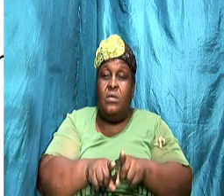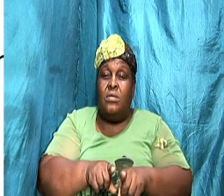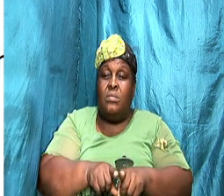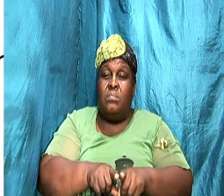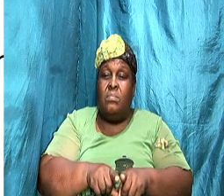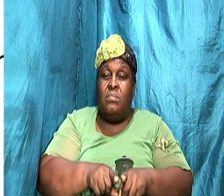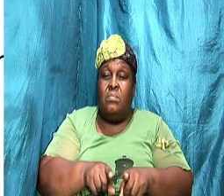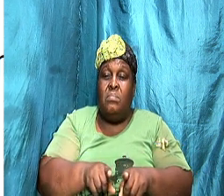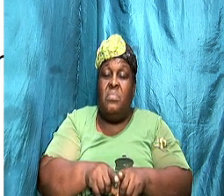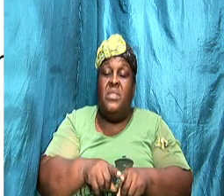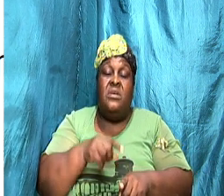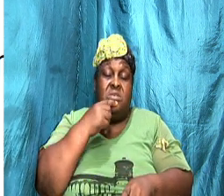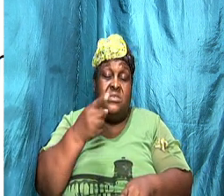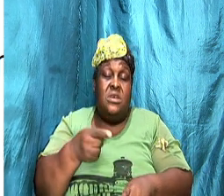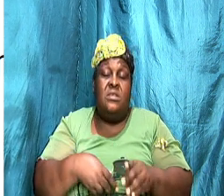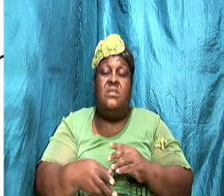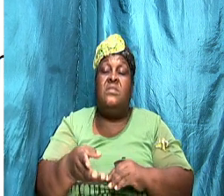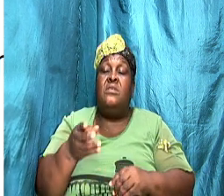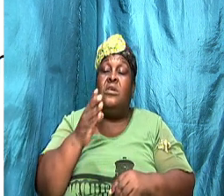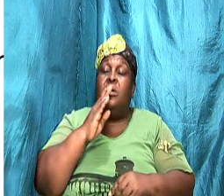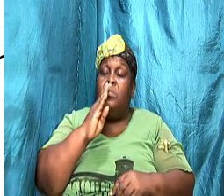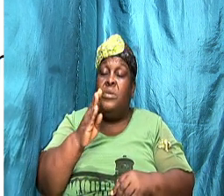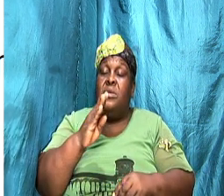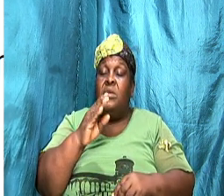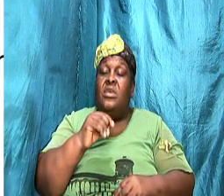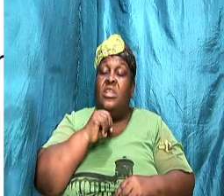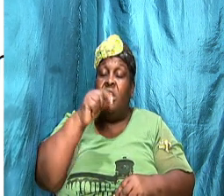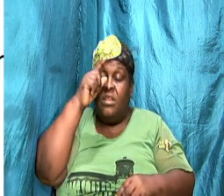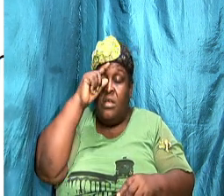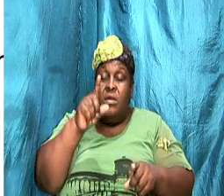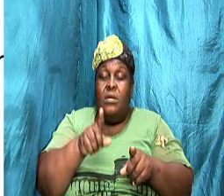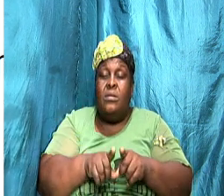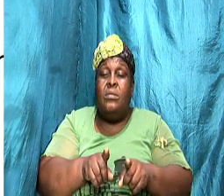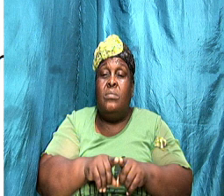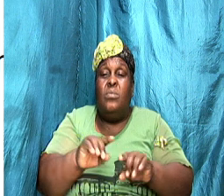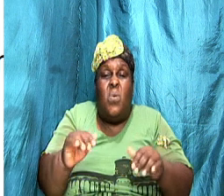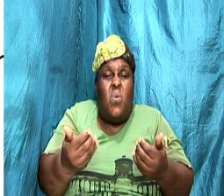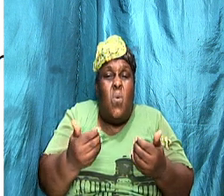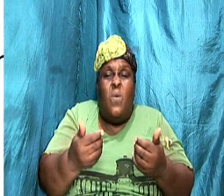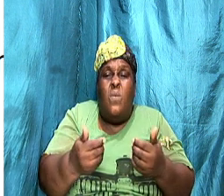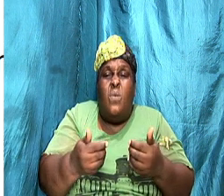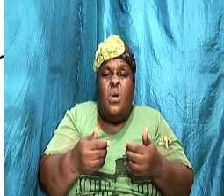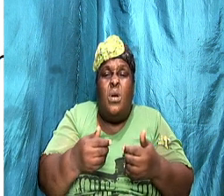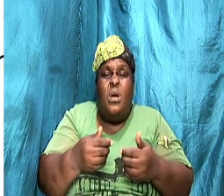disagreements but how we work out these disagreements